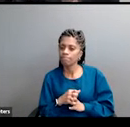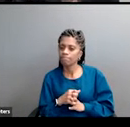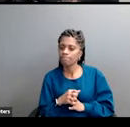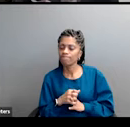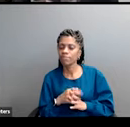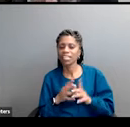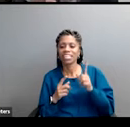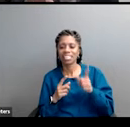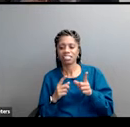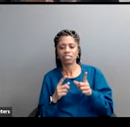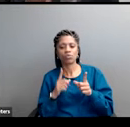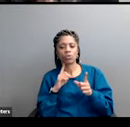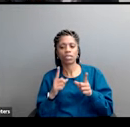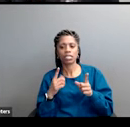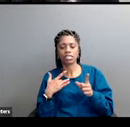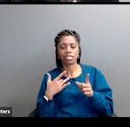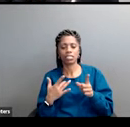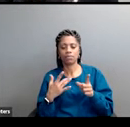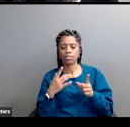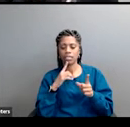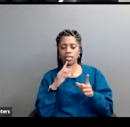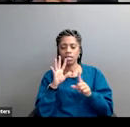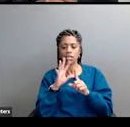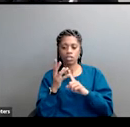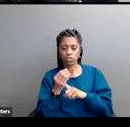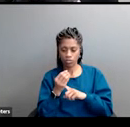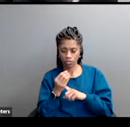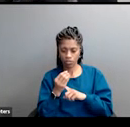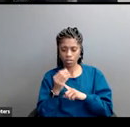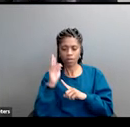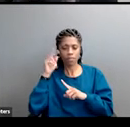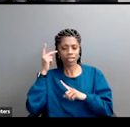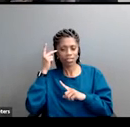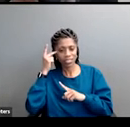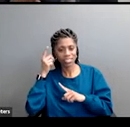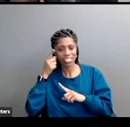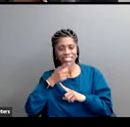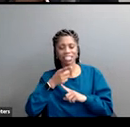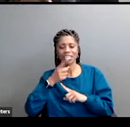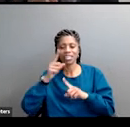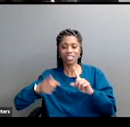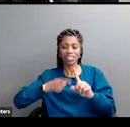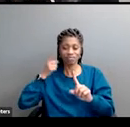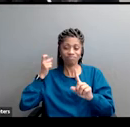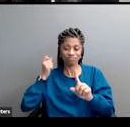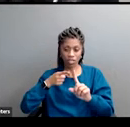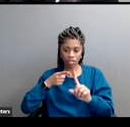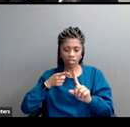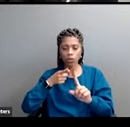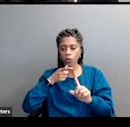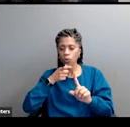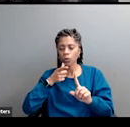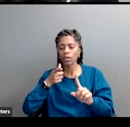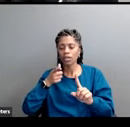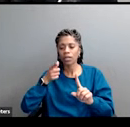politics that has historically targeted people of color um vulnerable groups